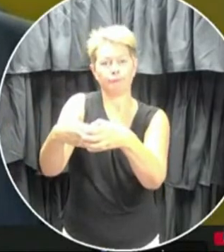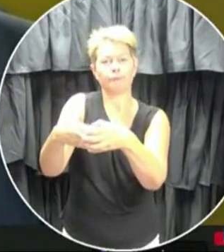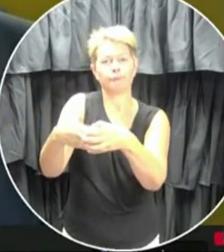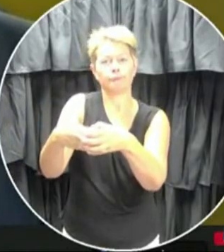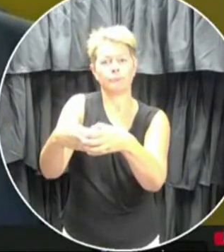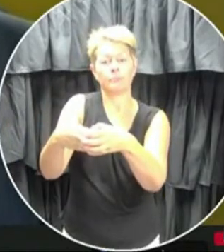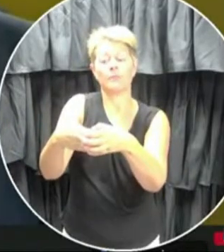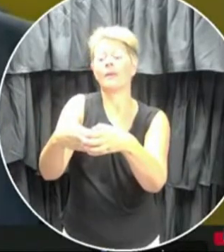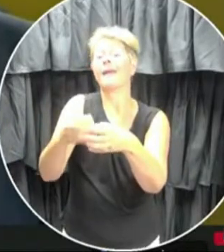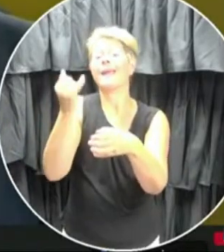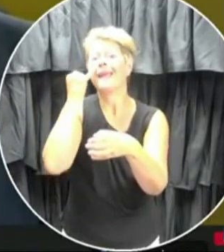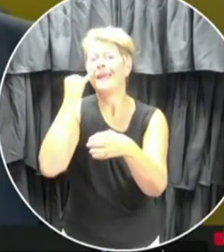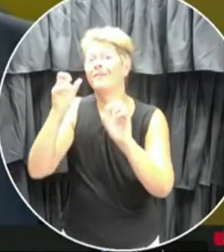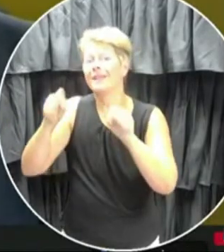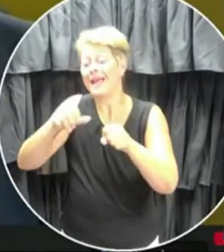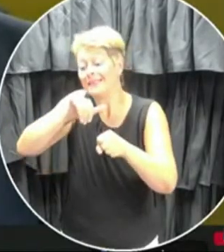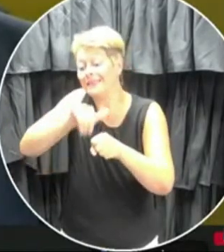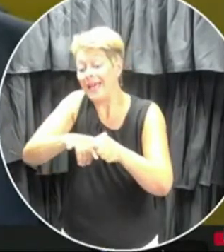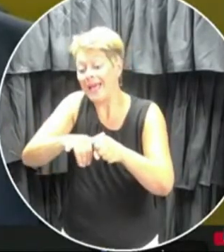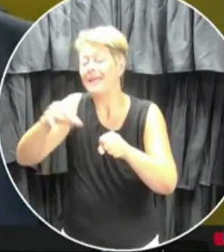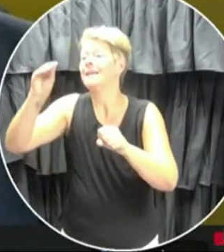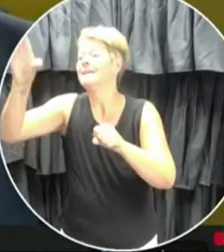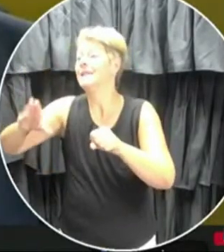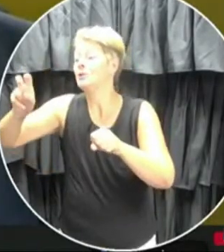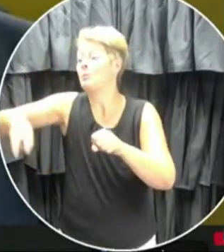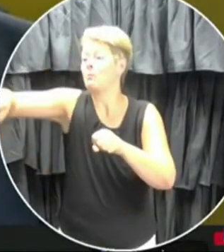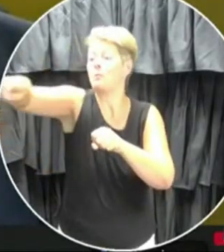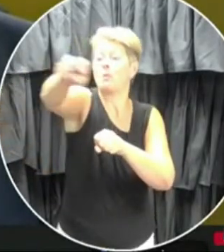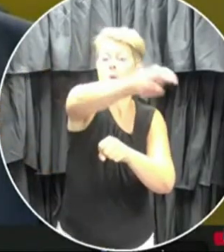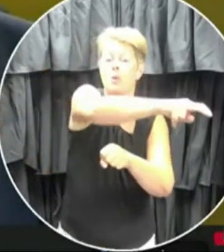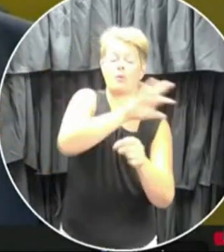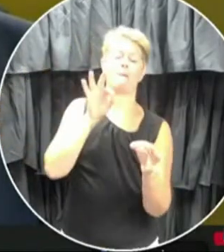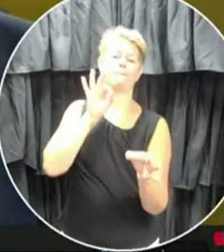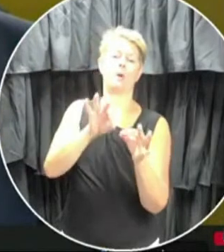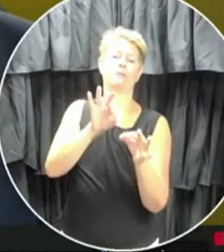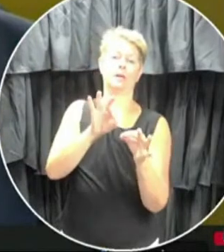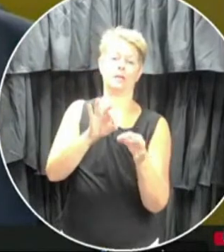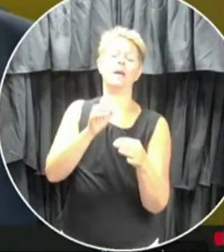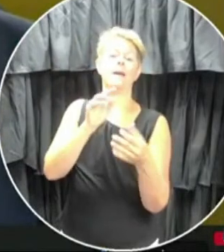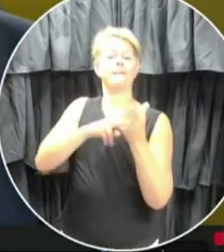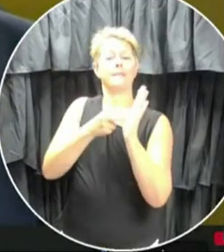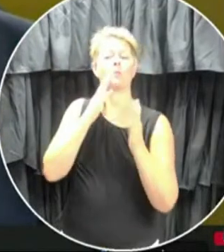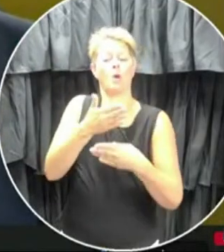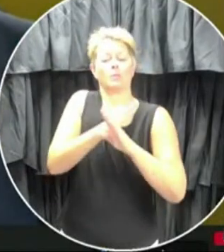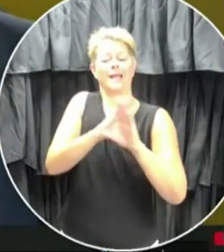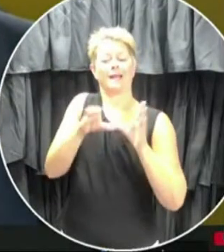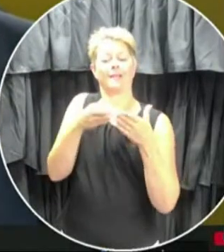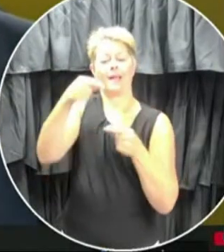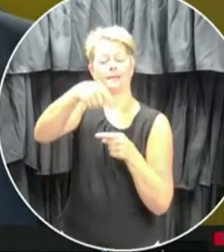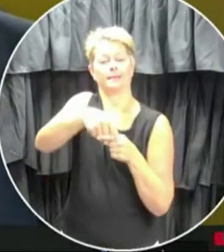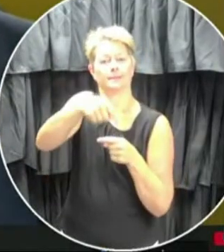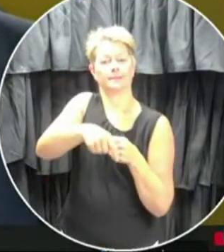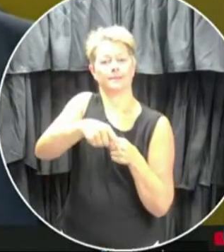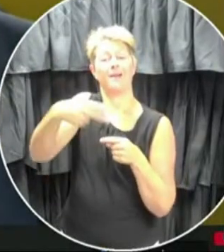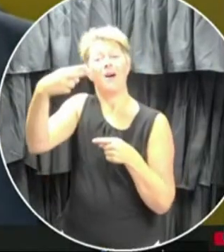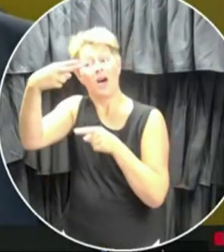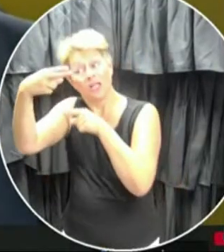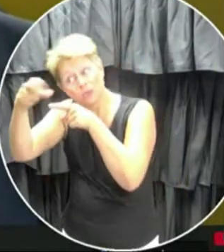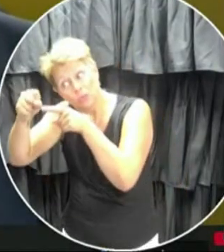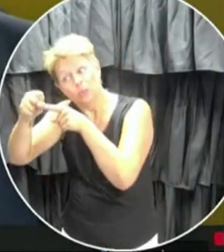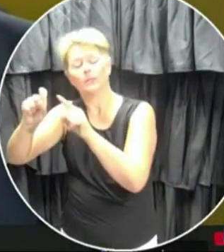from not moving and having teachers move as an example, that would be a way of protecting the cohort. Clearly in high school, we're into a different